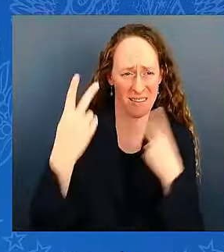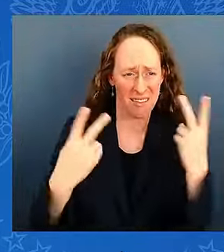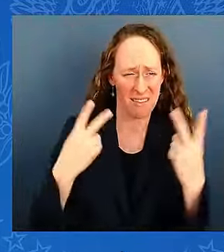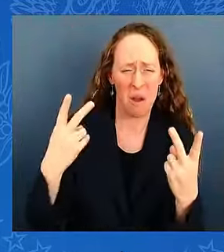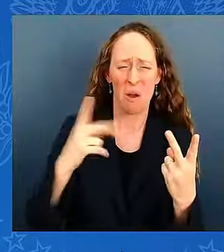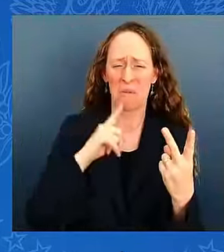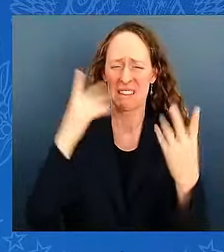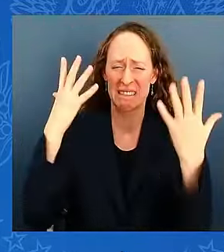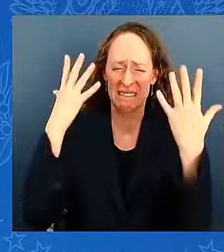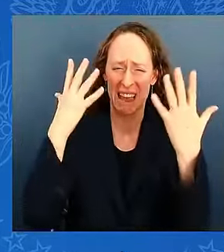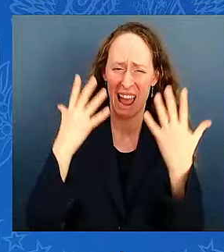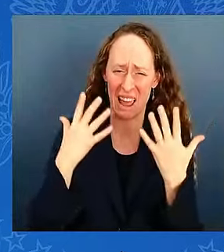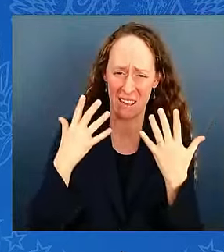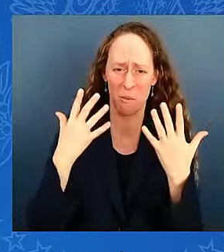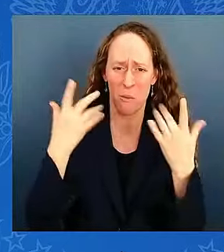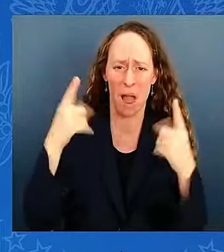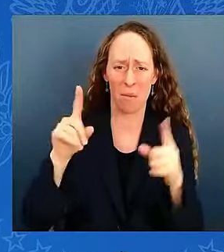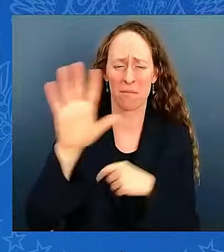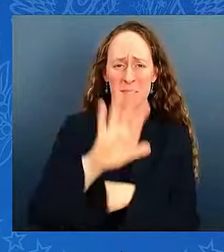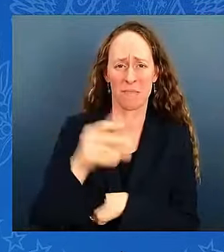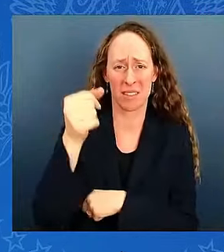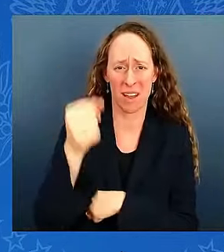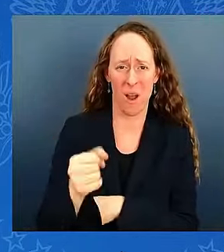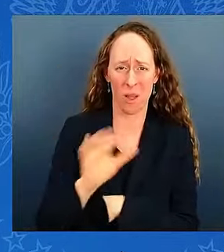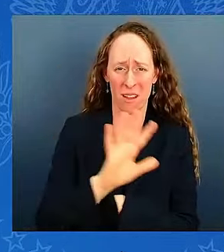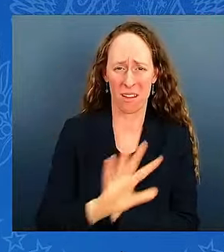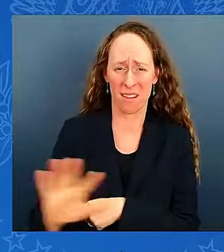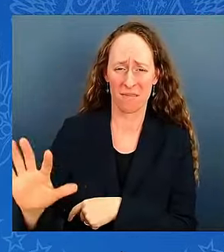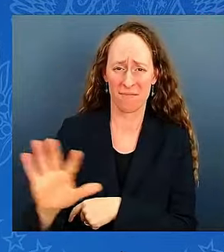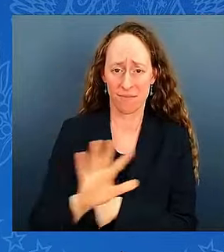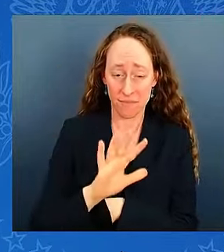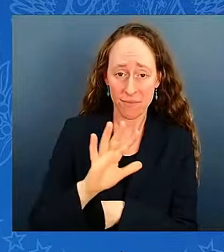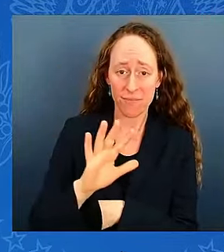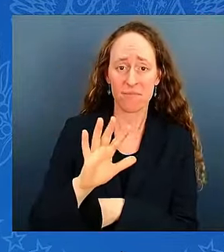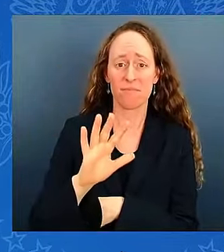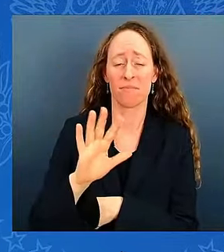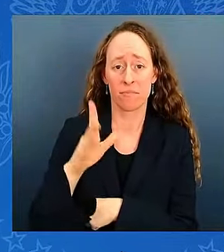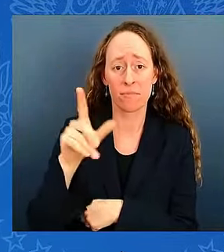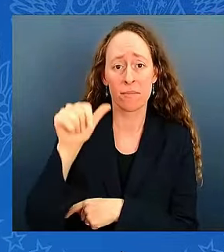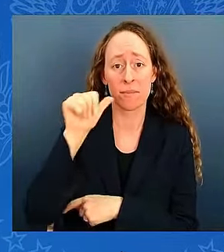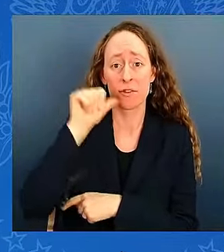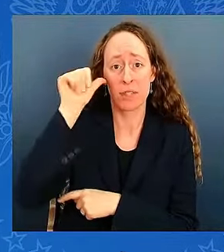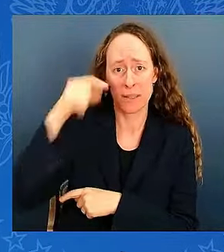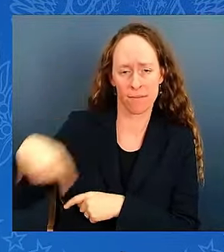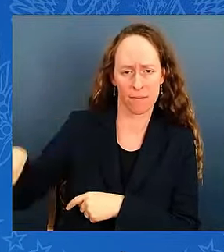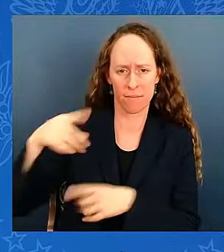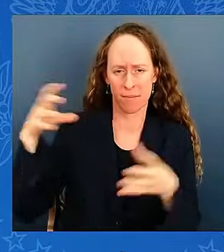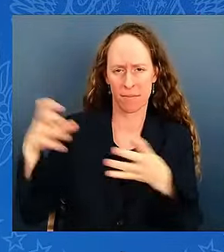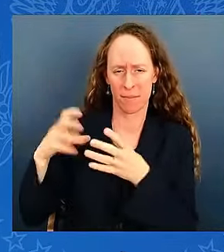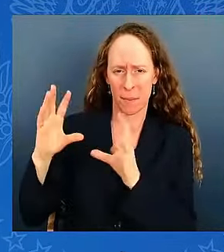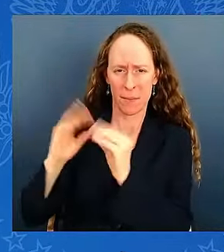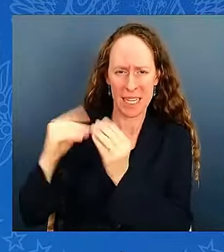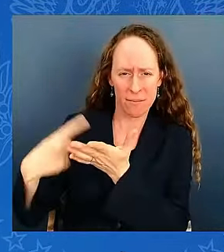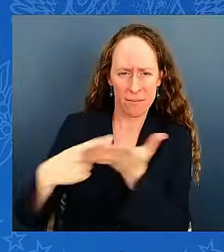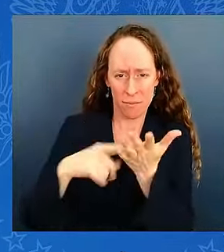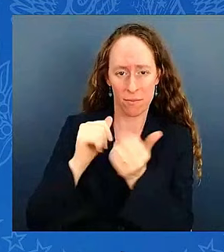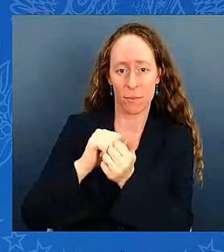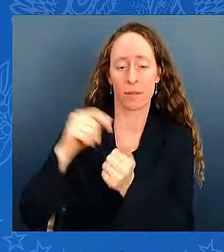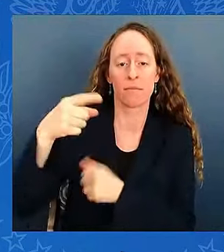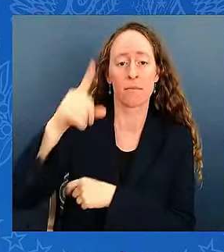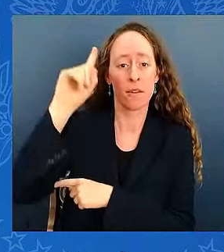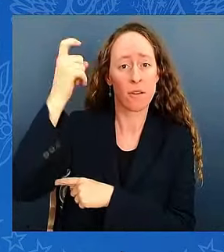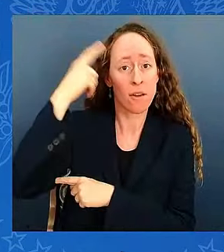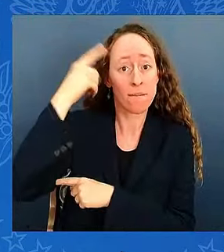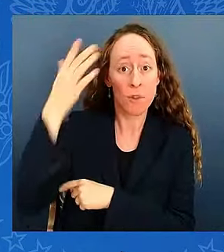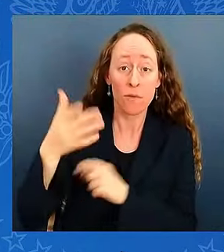hours with leaders yesterday affected by this hurricane, and Governor Kemp of Georgia, Governor Cooper of North Carolina, county